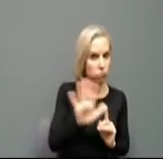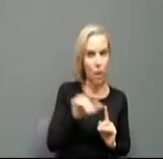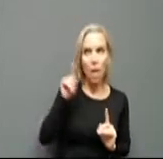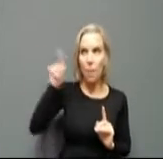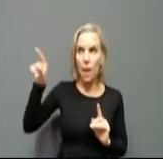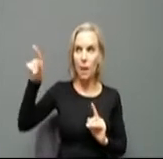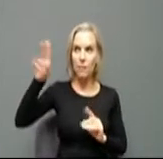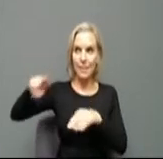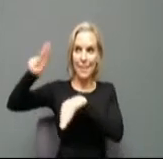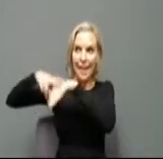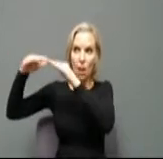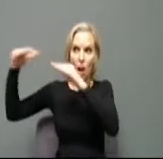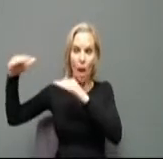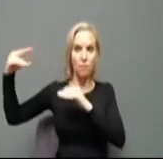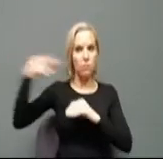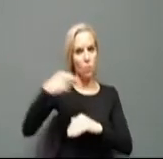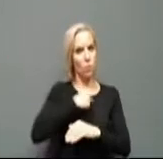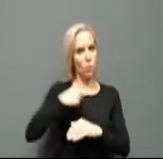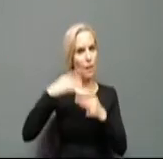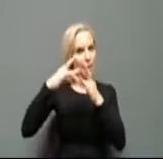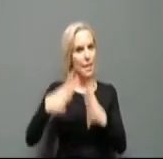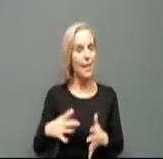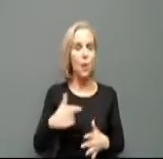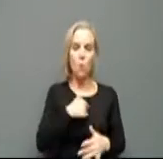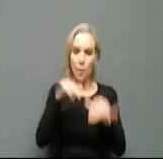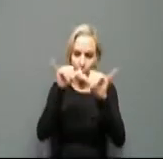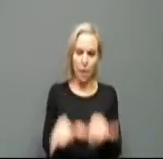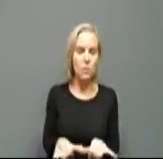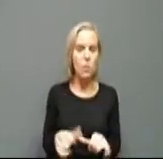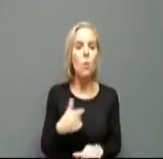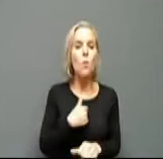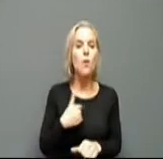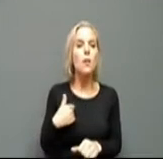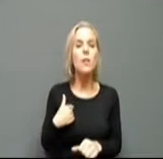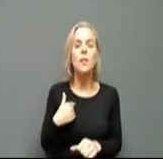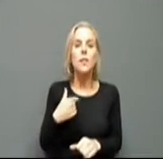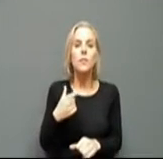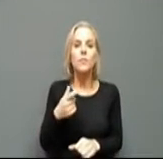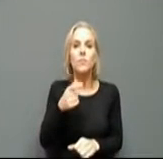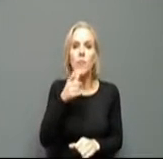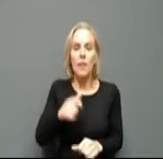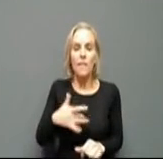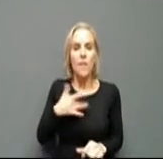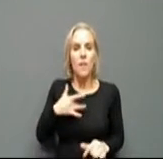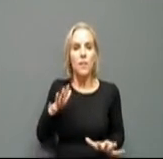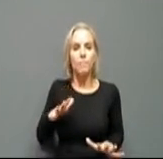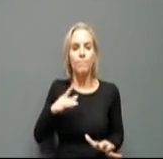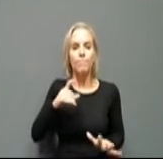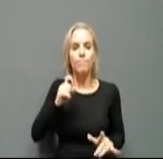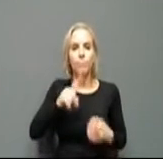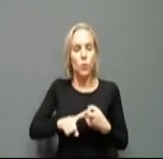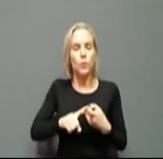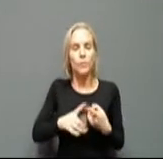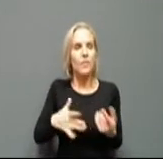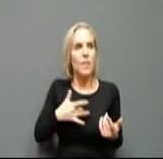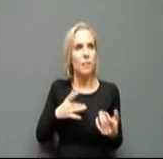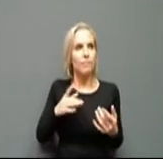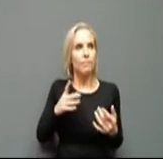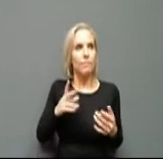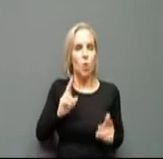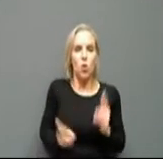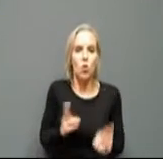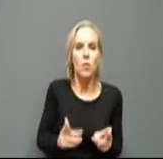here is we have been measured. We have not been knee jerk. We have not, uh, bowed to pressure.